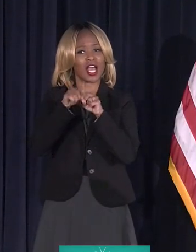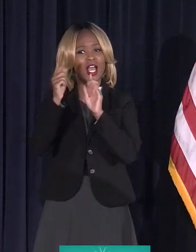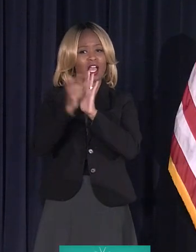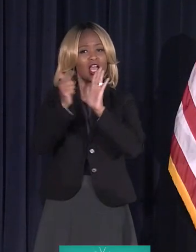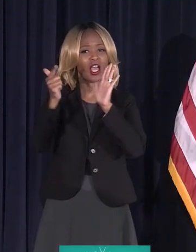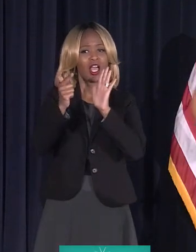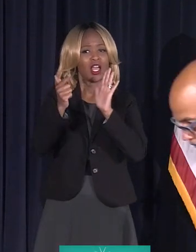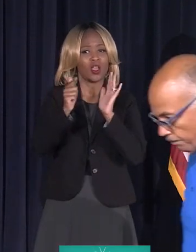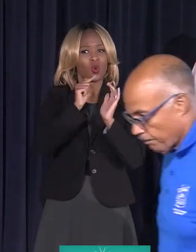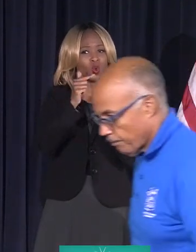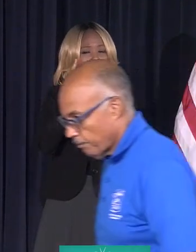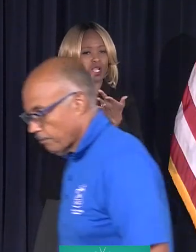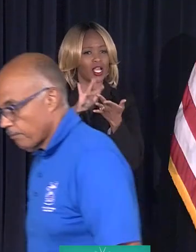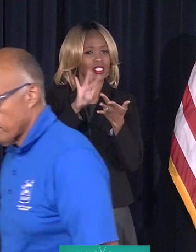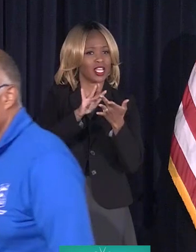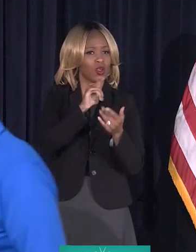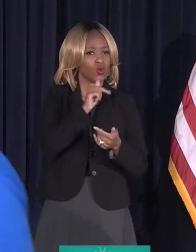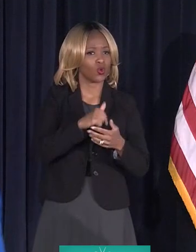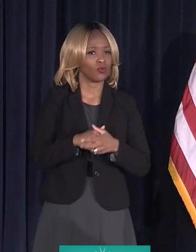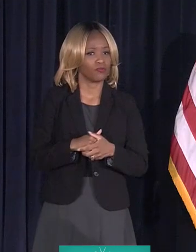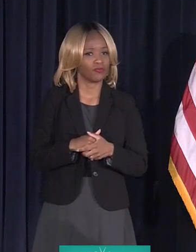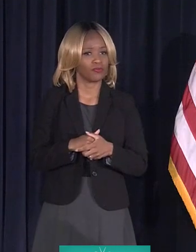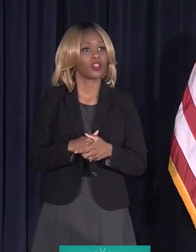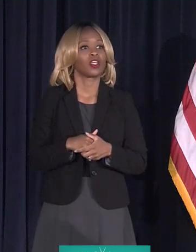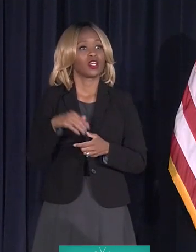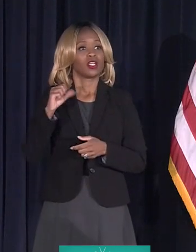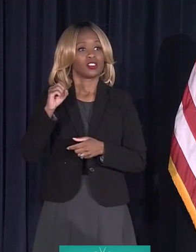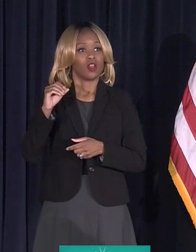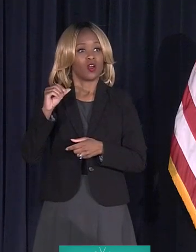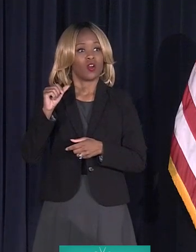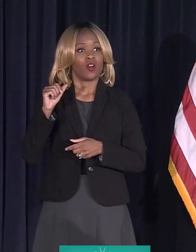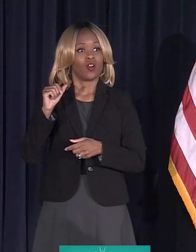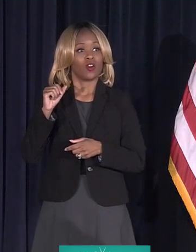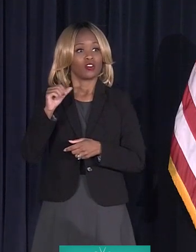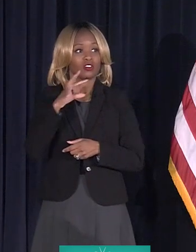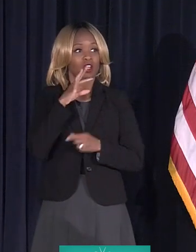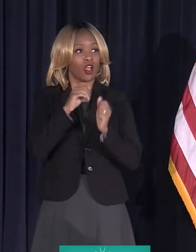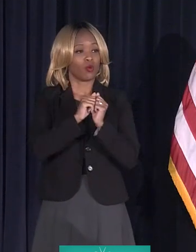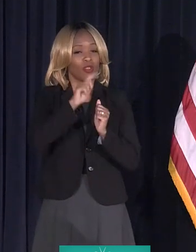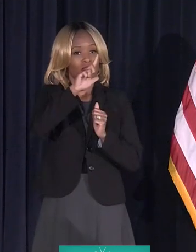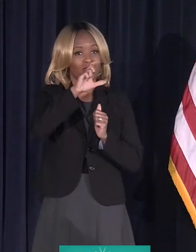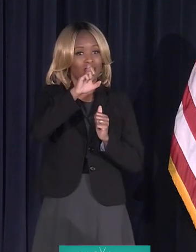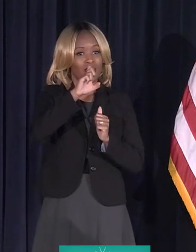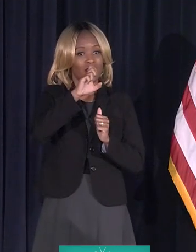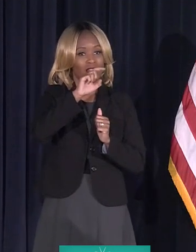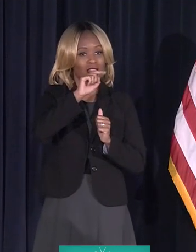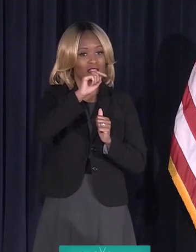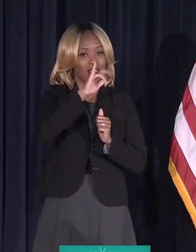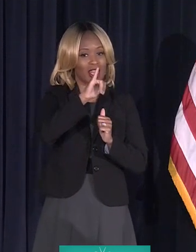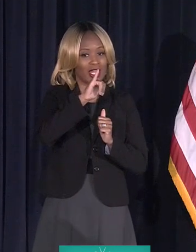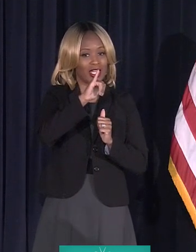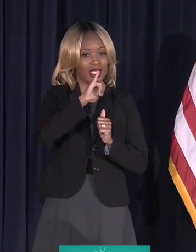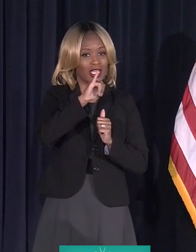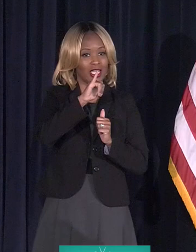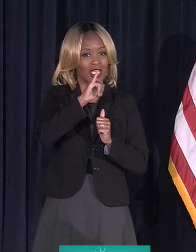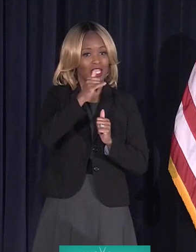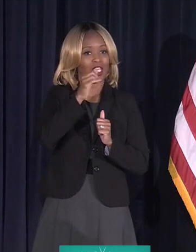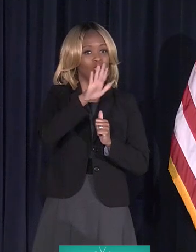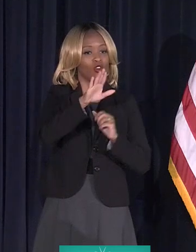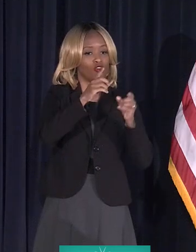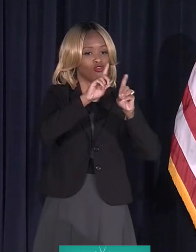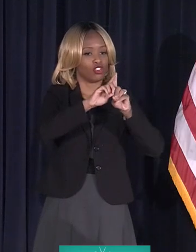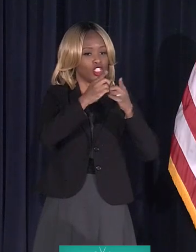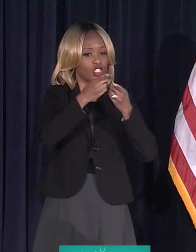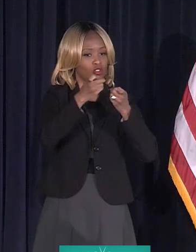signs, who do we contact on that? So if you talk to Letty, your district manager,